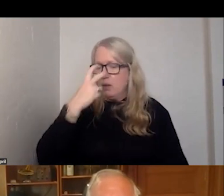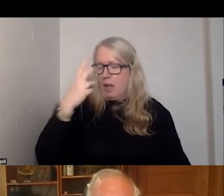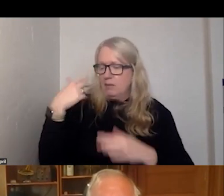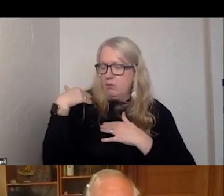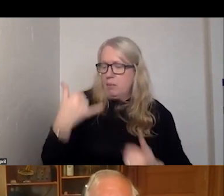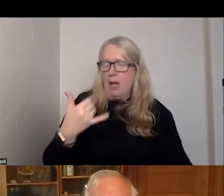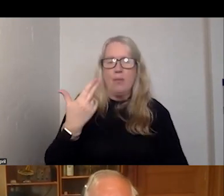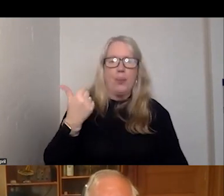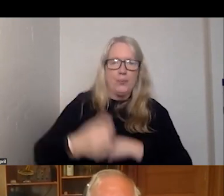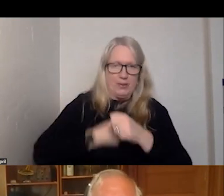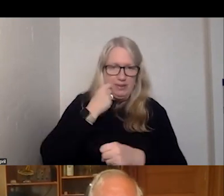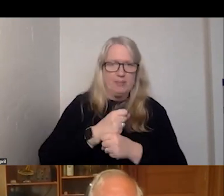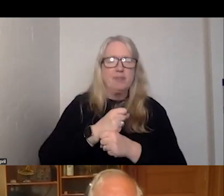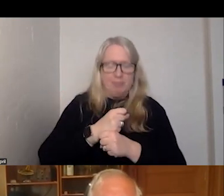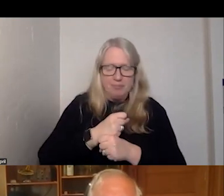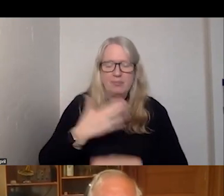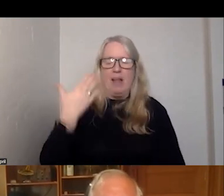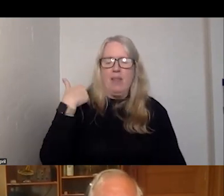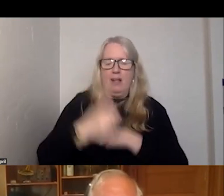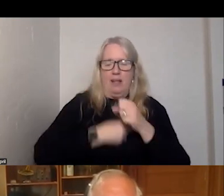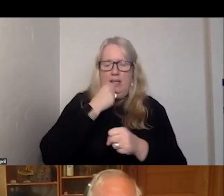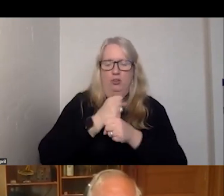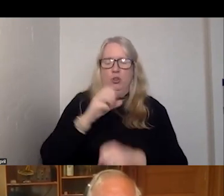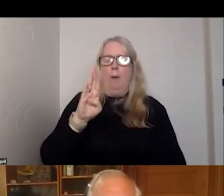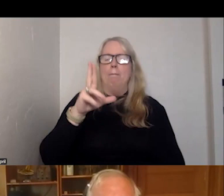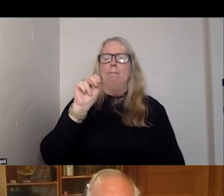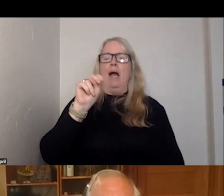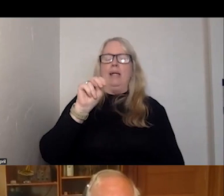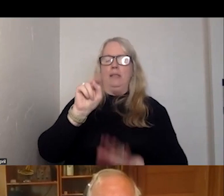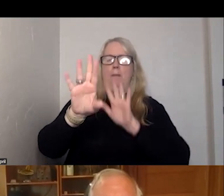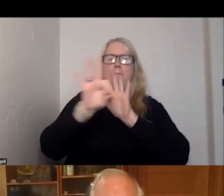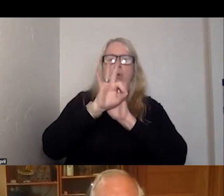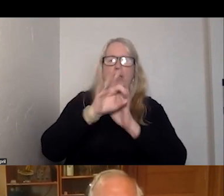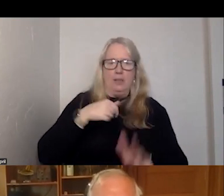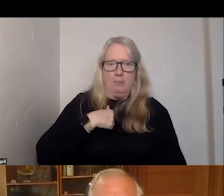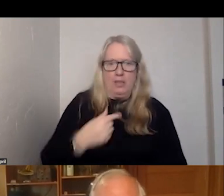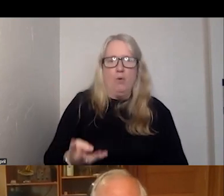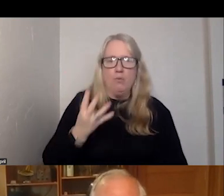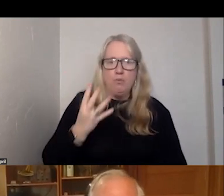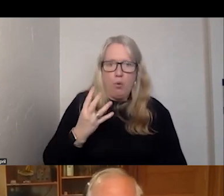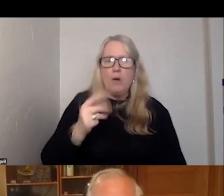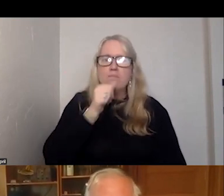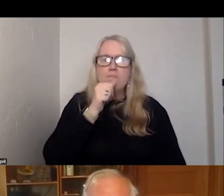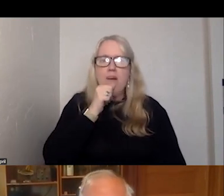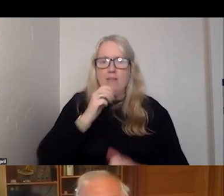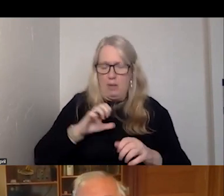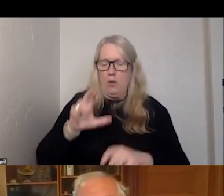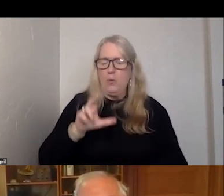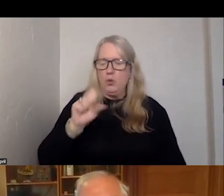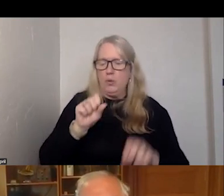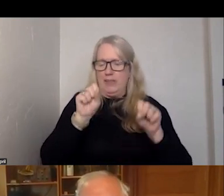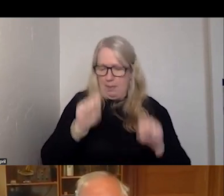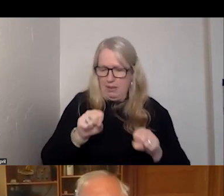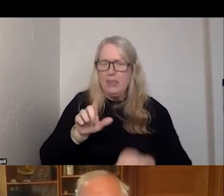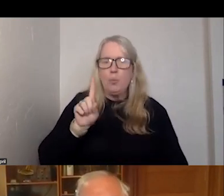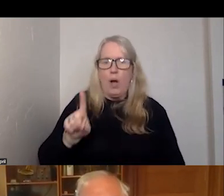years. then last year, President Biden appointed me to be one of four private citizens on the US AbilityOne